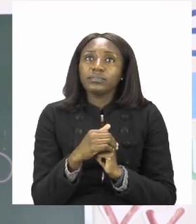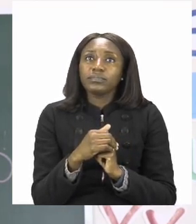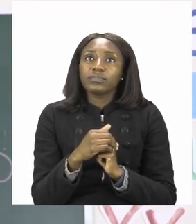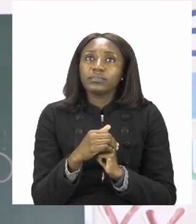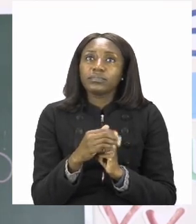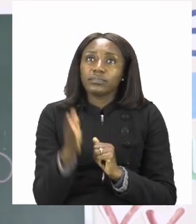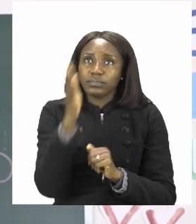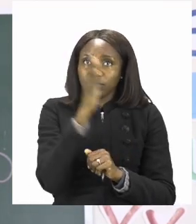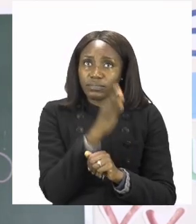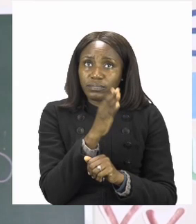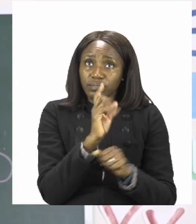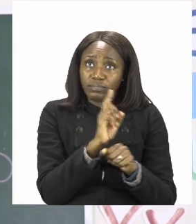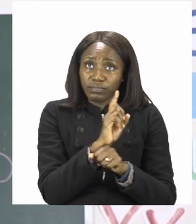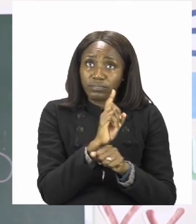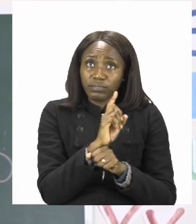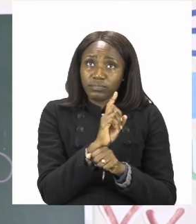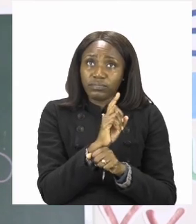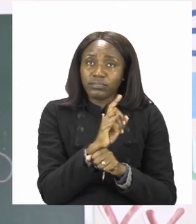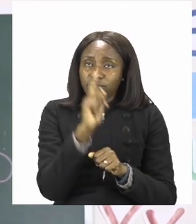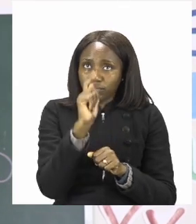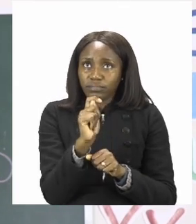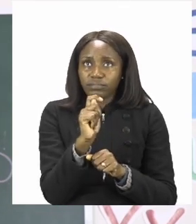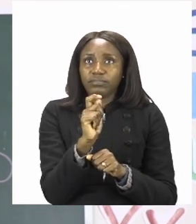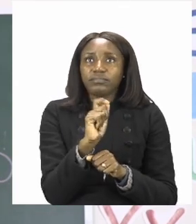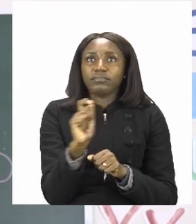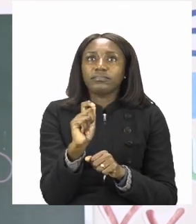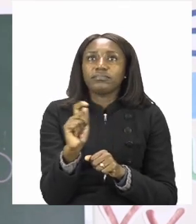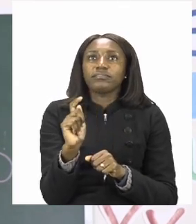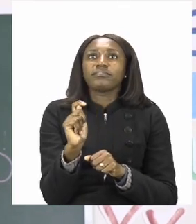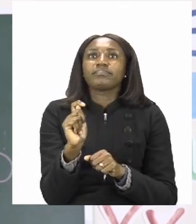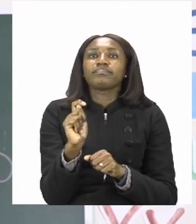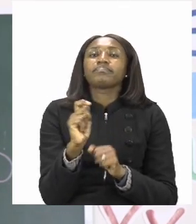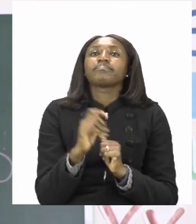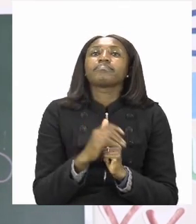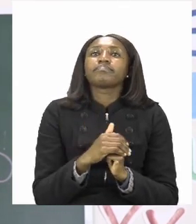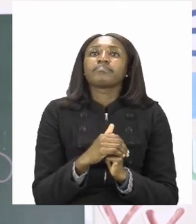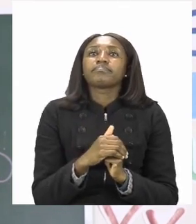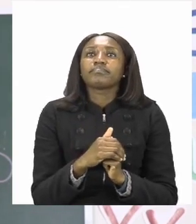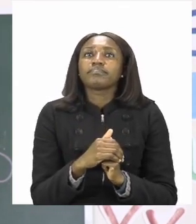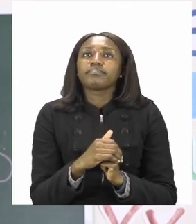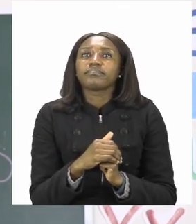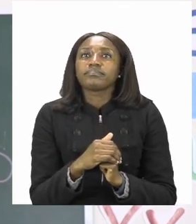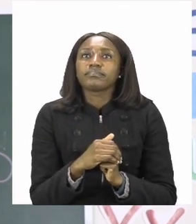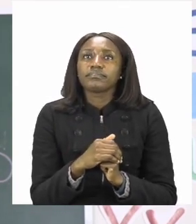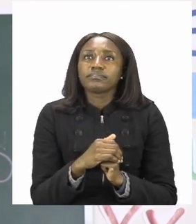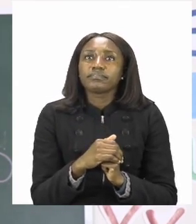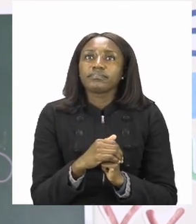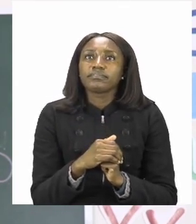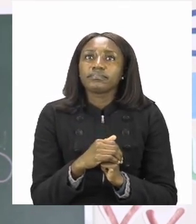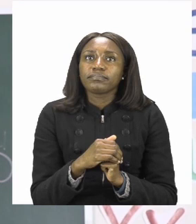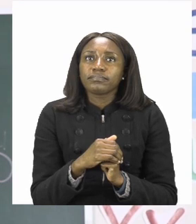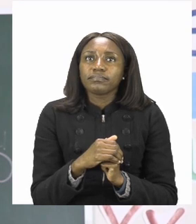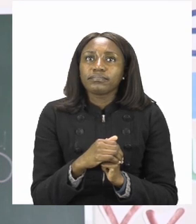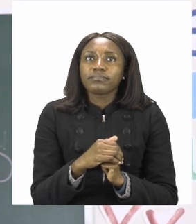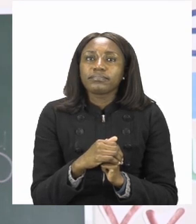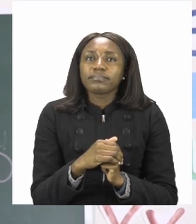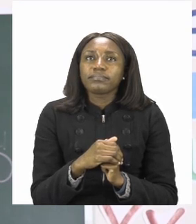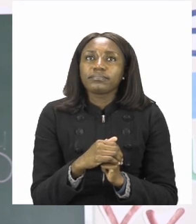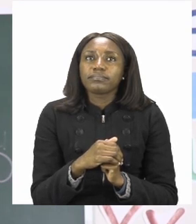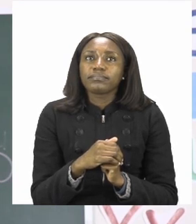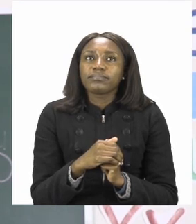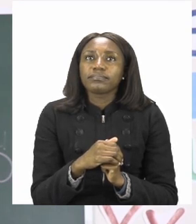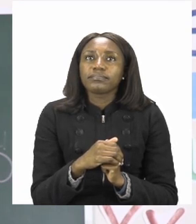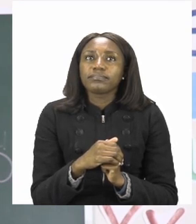in front is our tens. So we make sure that we know which ones we're going to be dealing with.